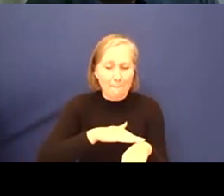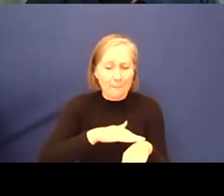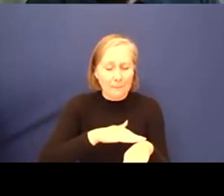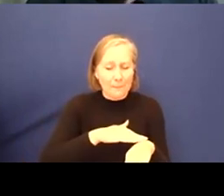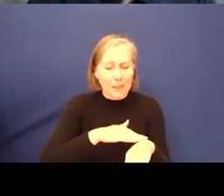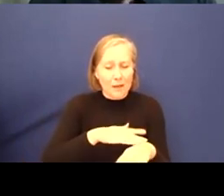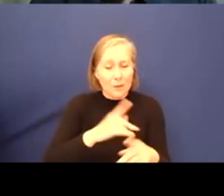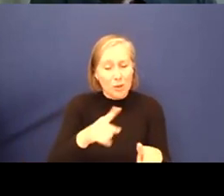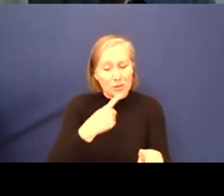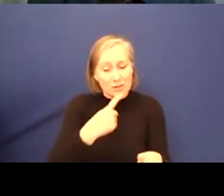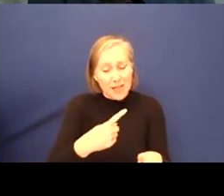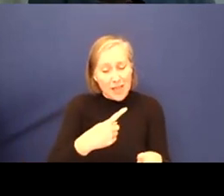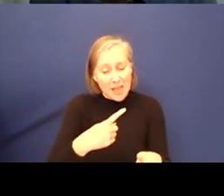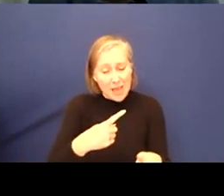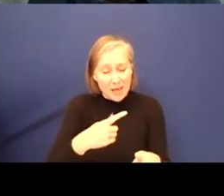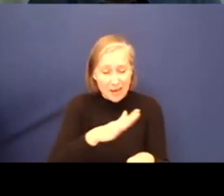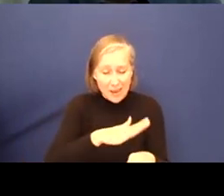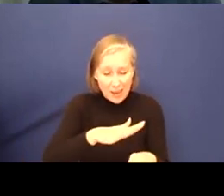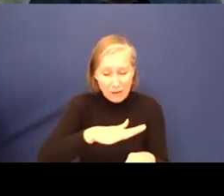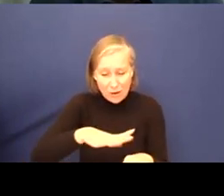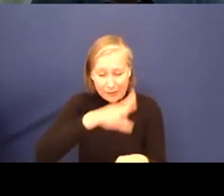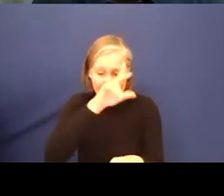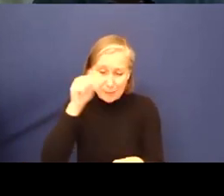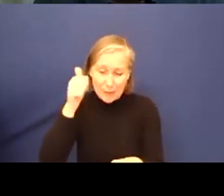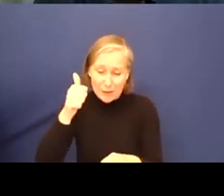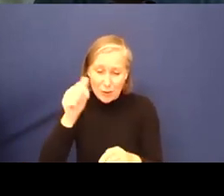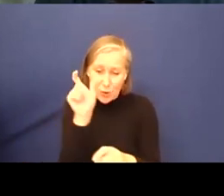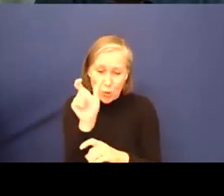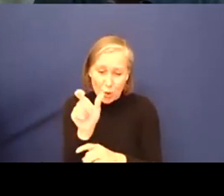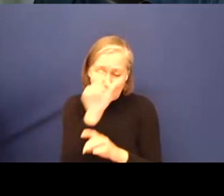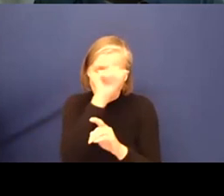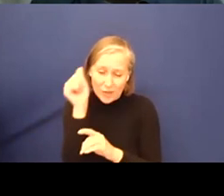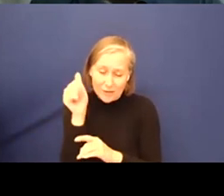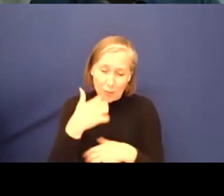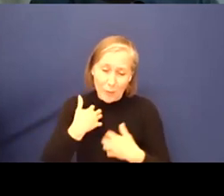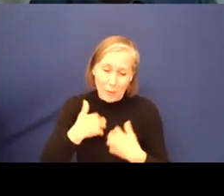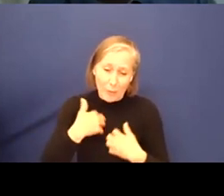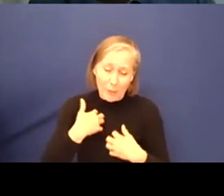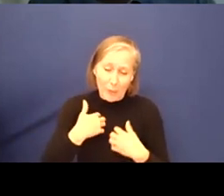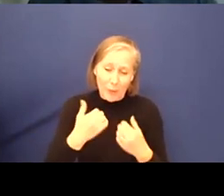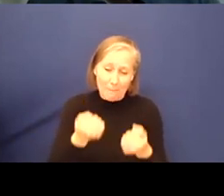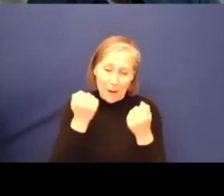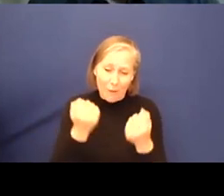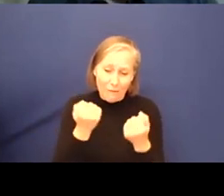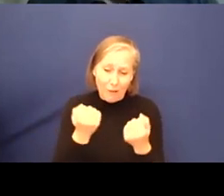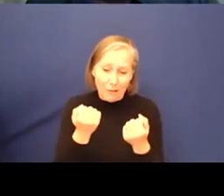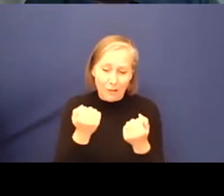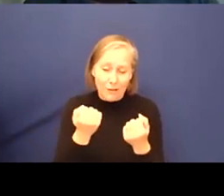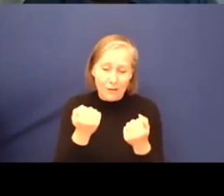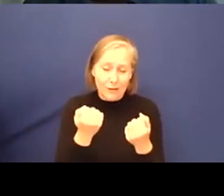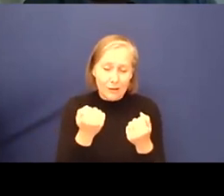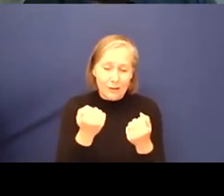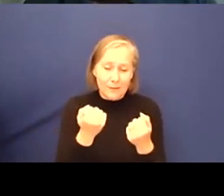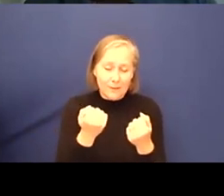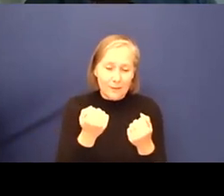what you said, your areas of expertise and your kind of words of wisdom was incredibly interesting and really powerful. And I guess I